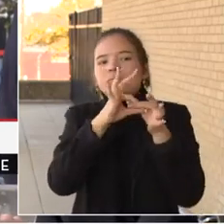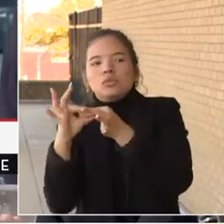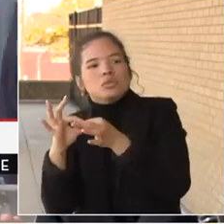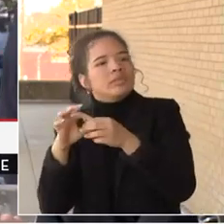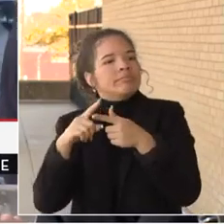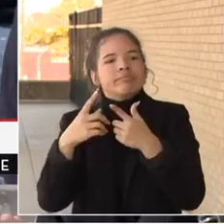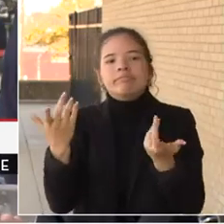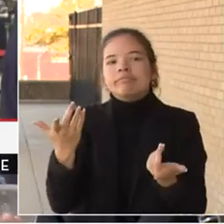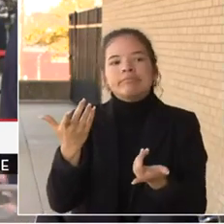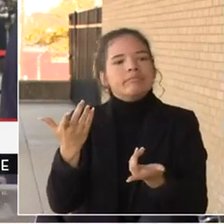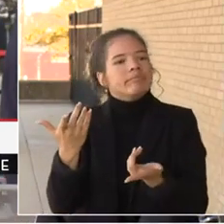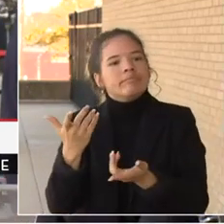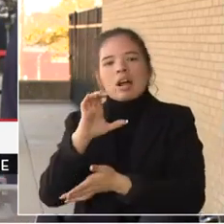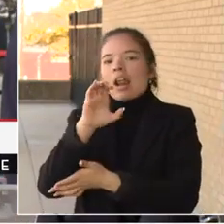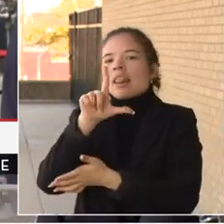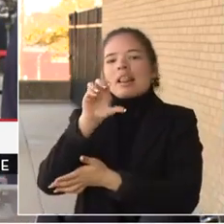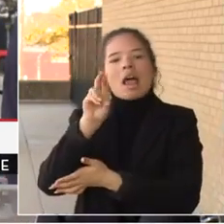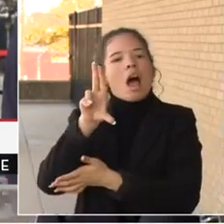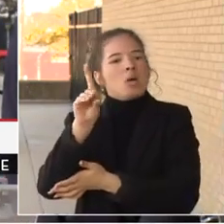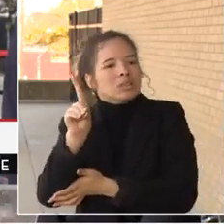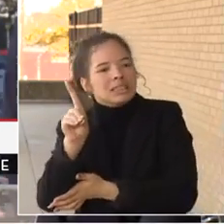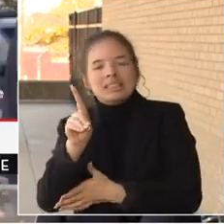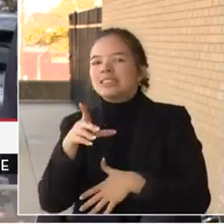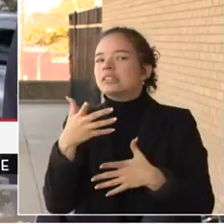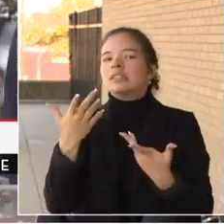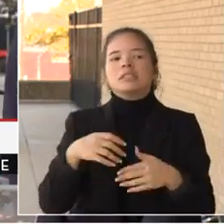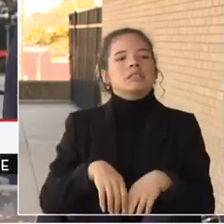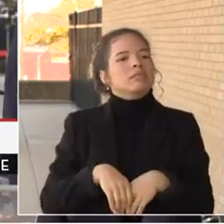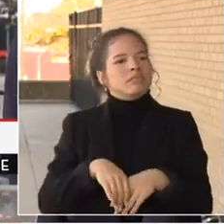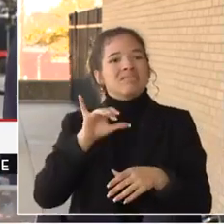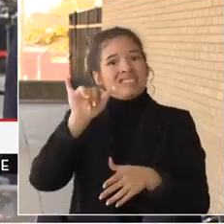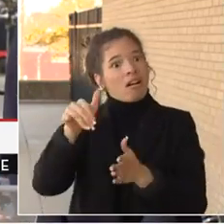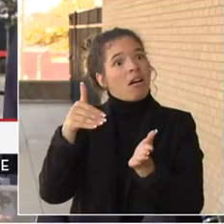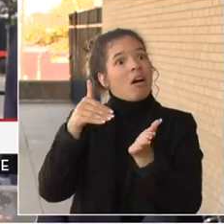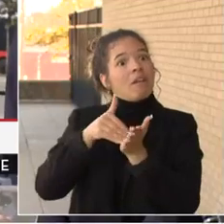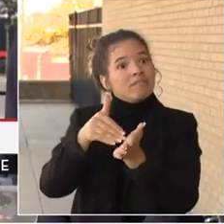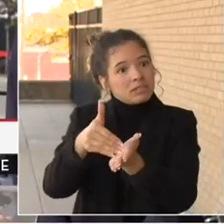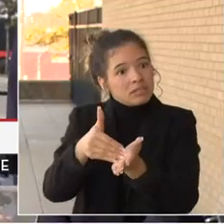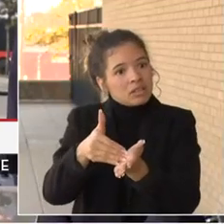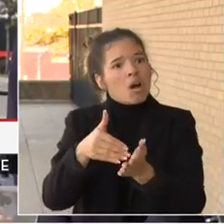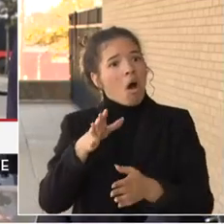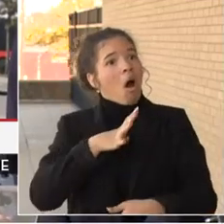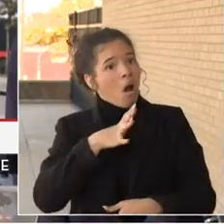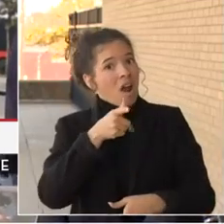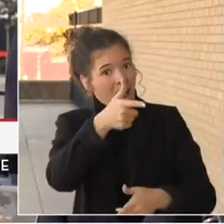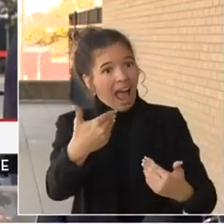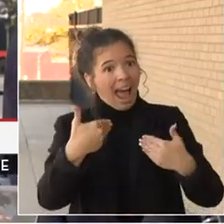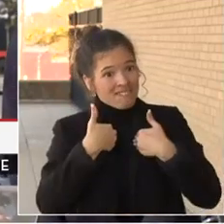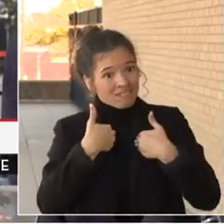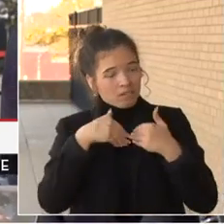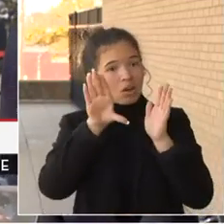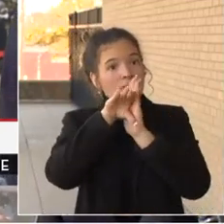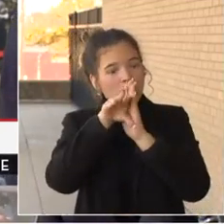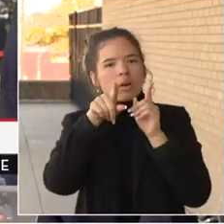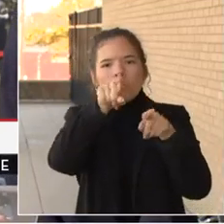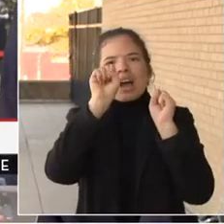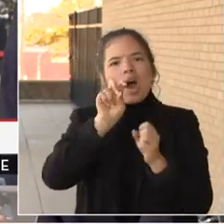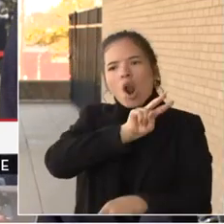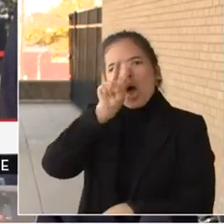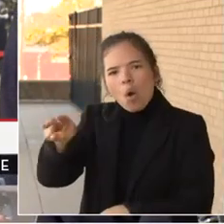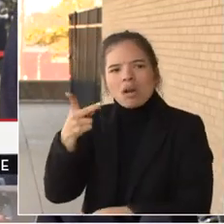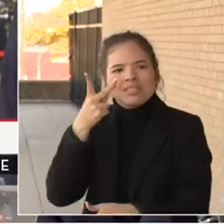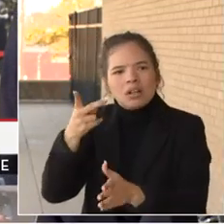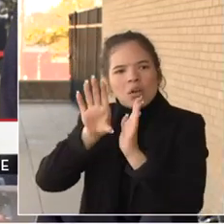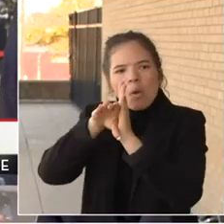receive camera or we attempt to retrieve camera footage and you'll hear the residents say or you'll check and there's no